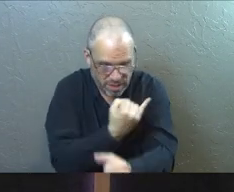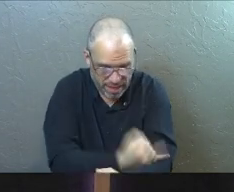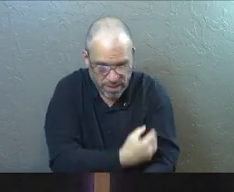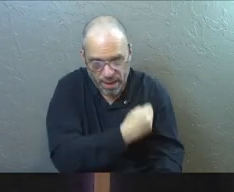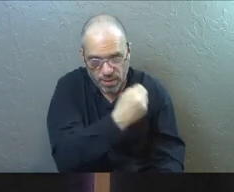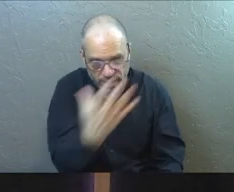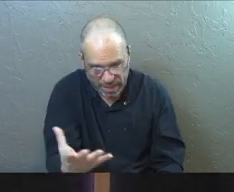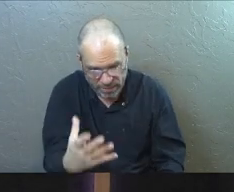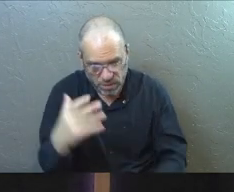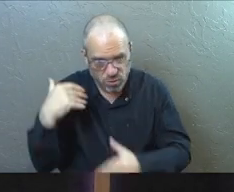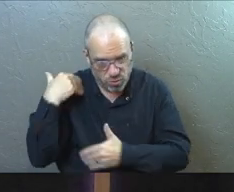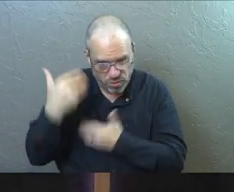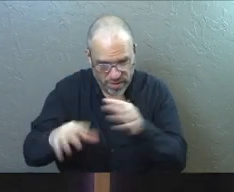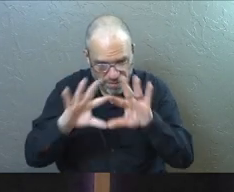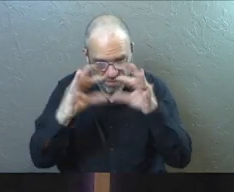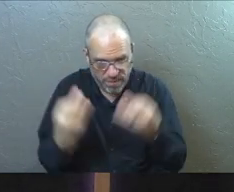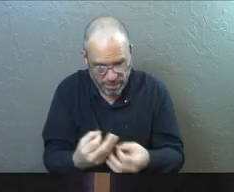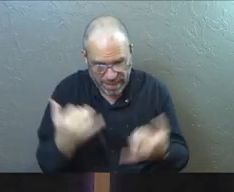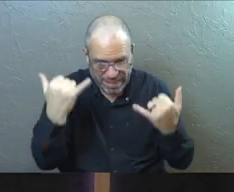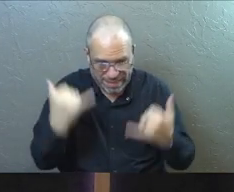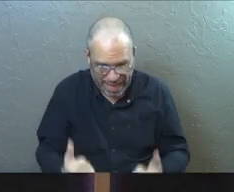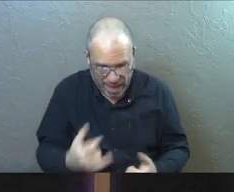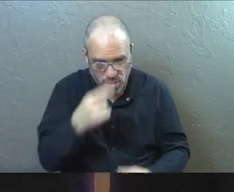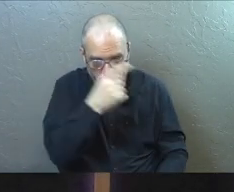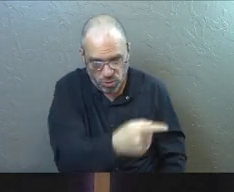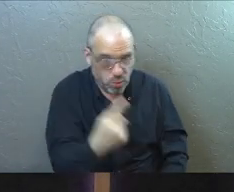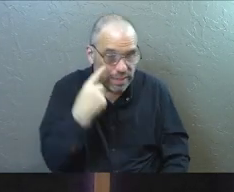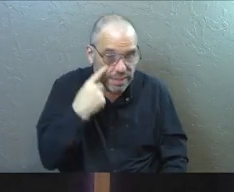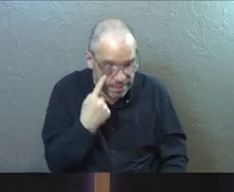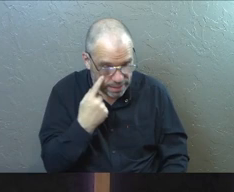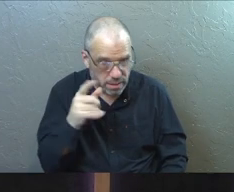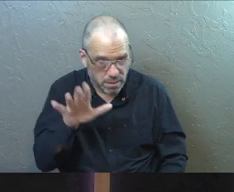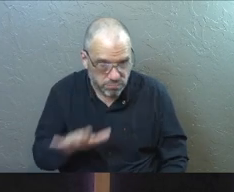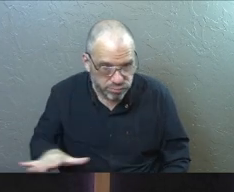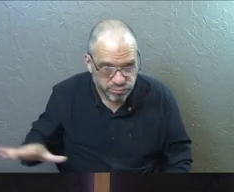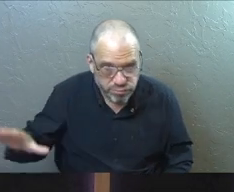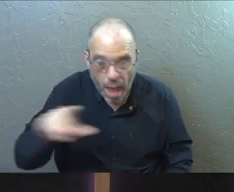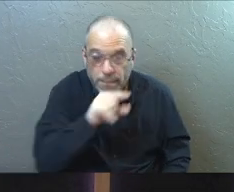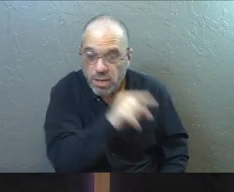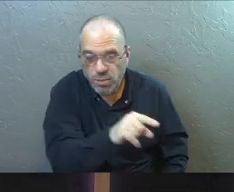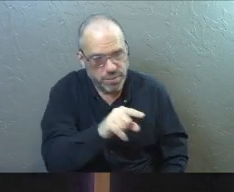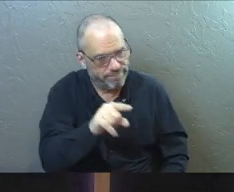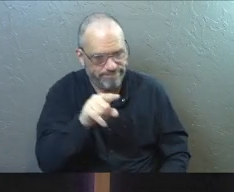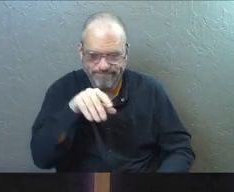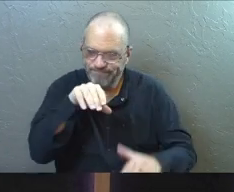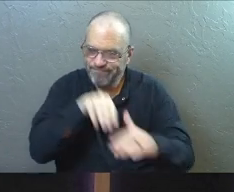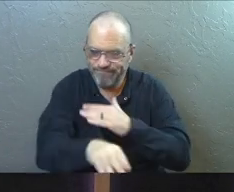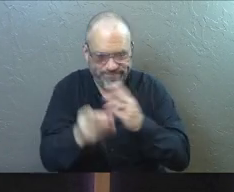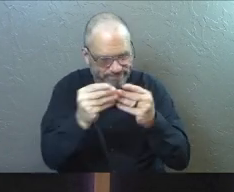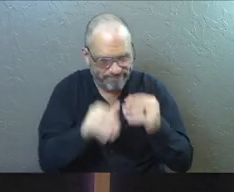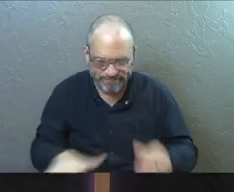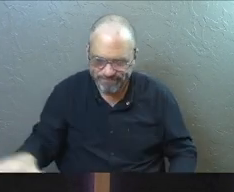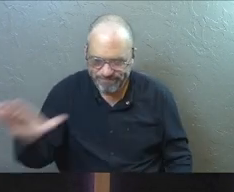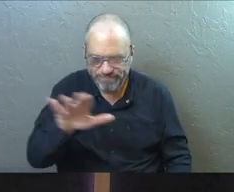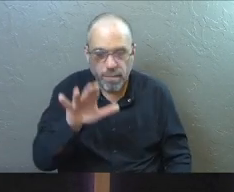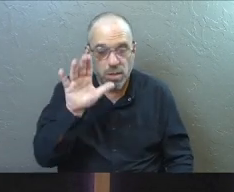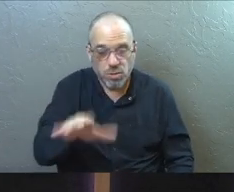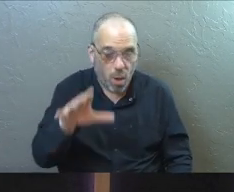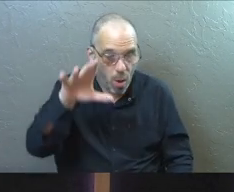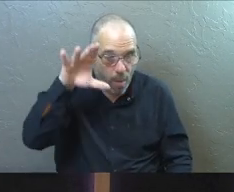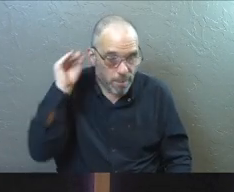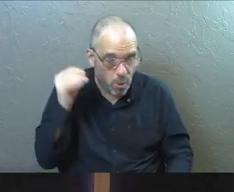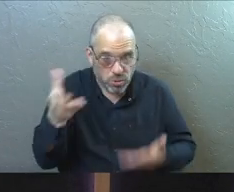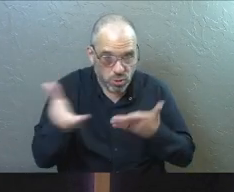I will give it to your descendants. I have now allowed you to see it with your own eyes, but you will not enter the land. So